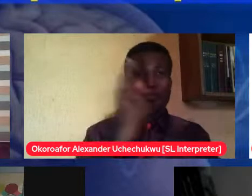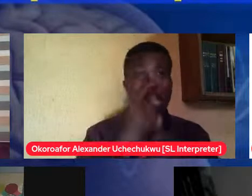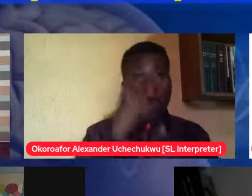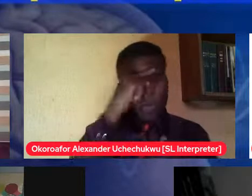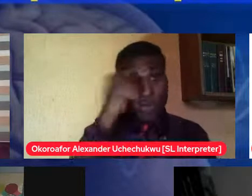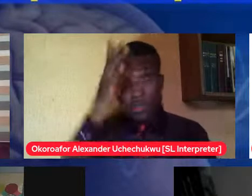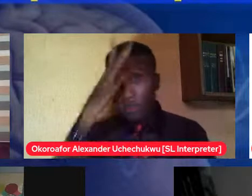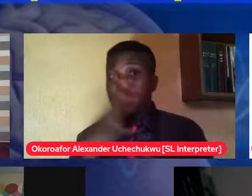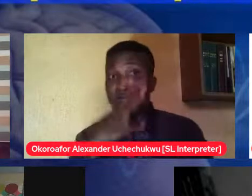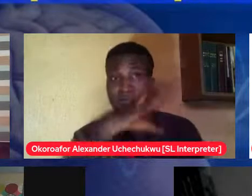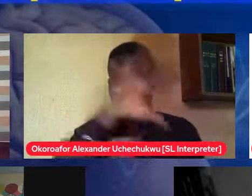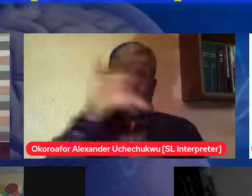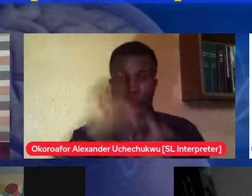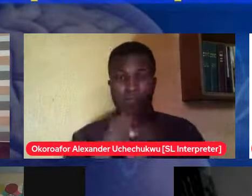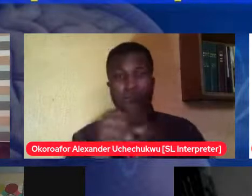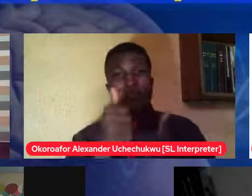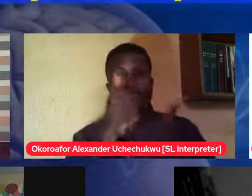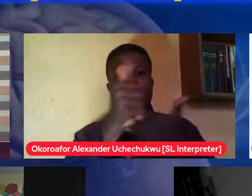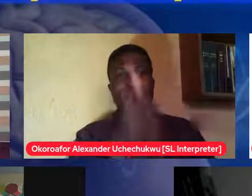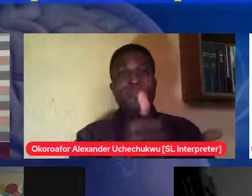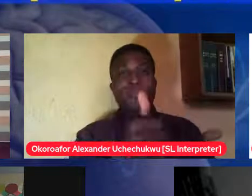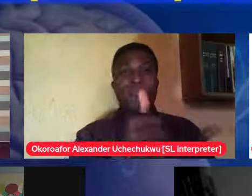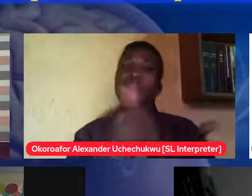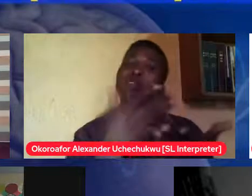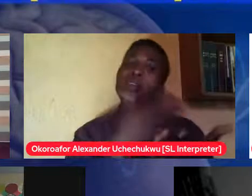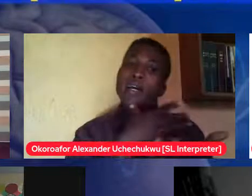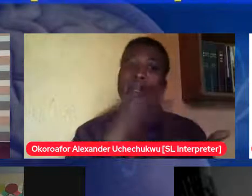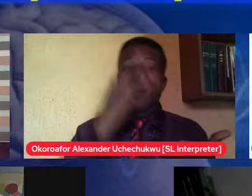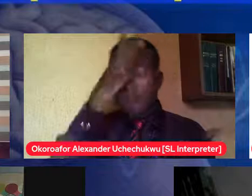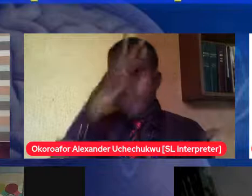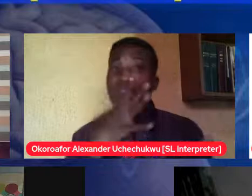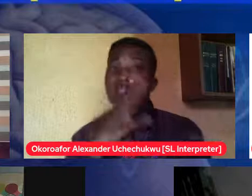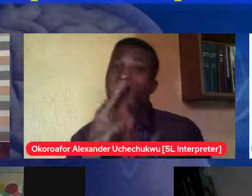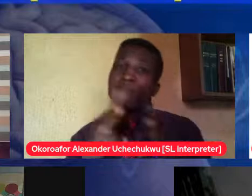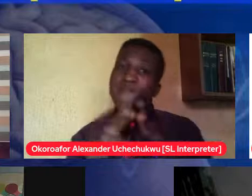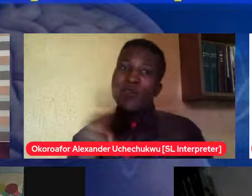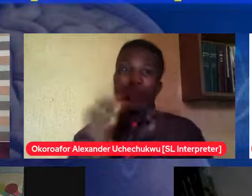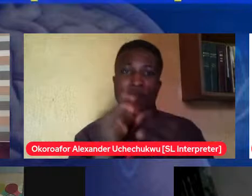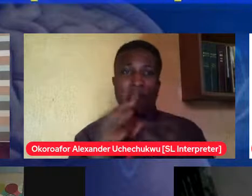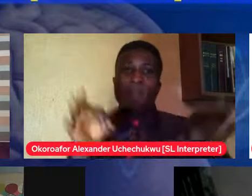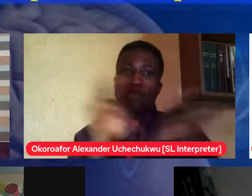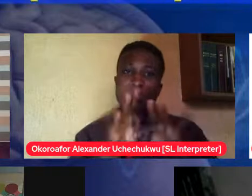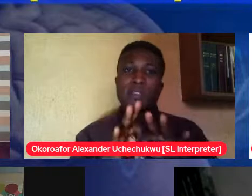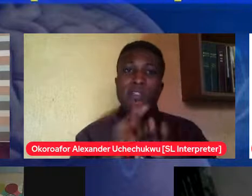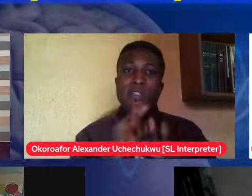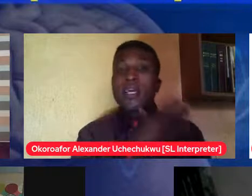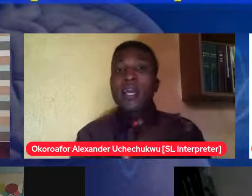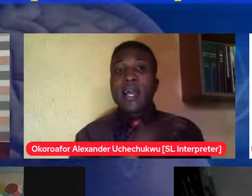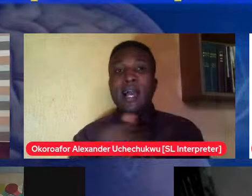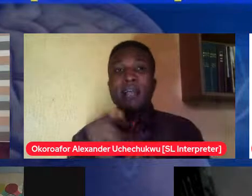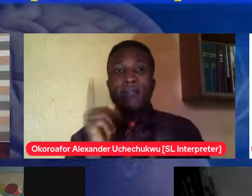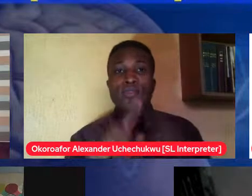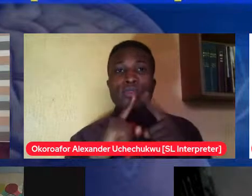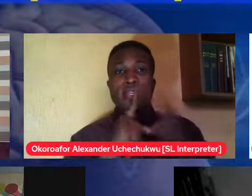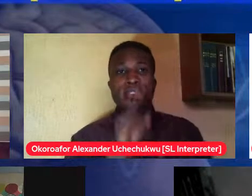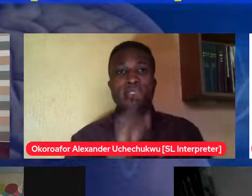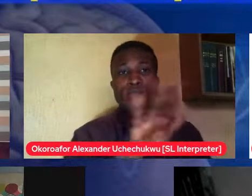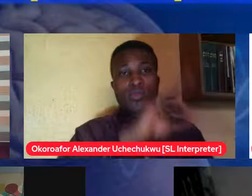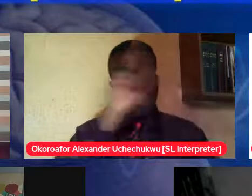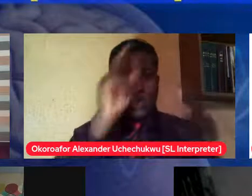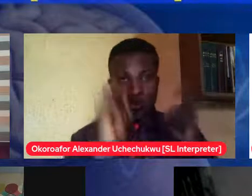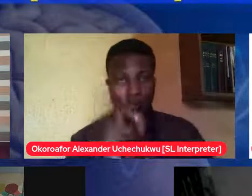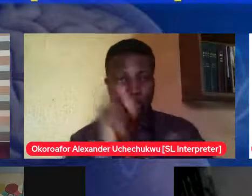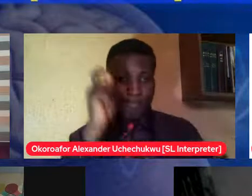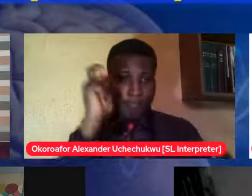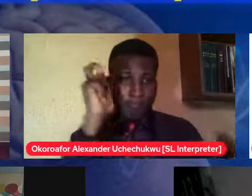instrumental in making the relationship happen so answer your question specifically about helping i call it arranged